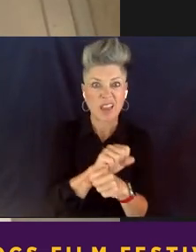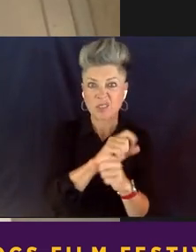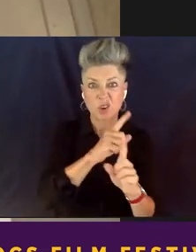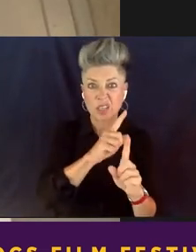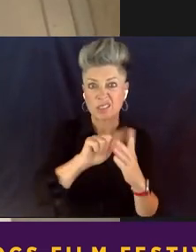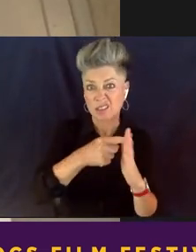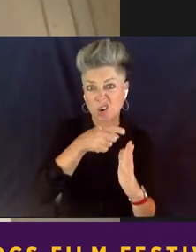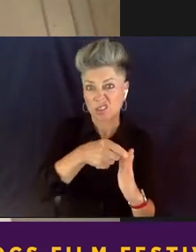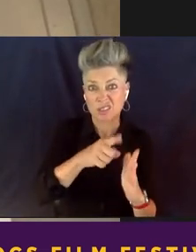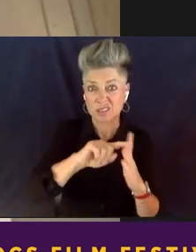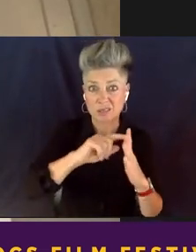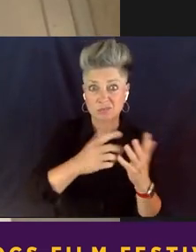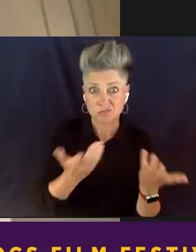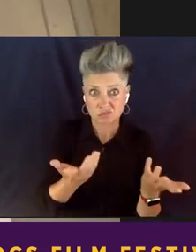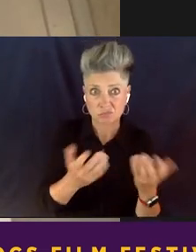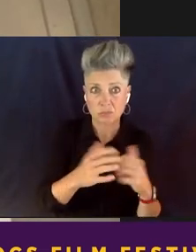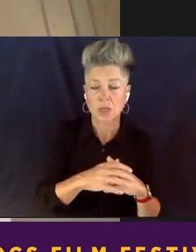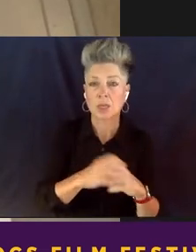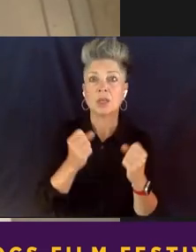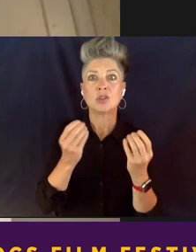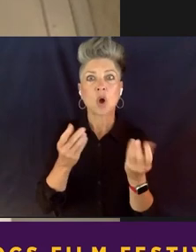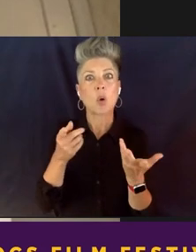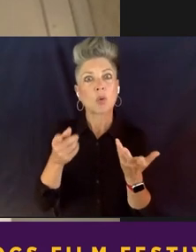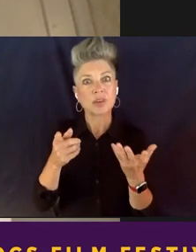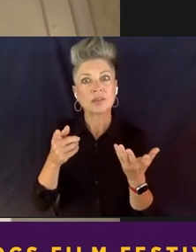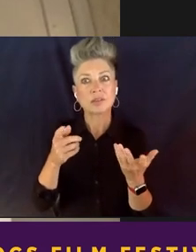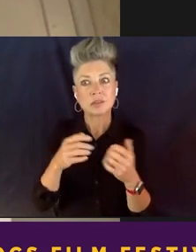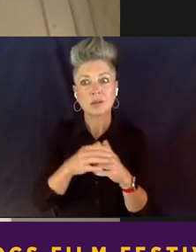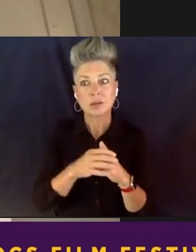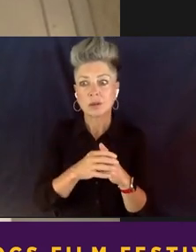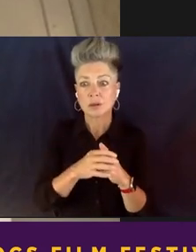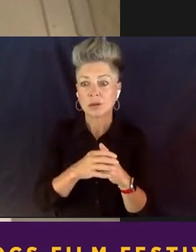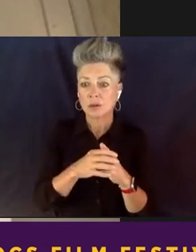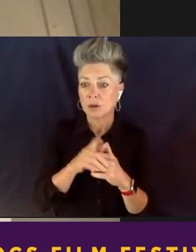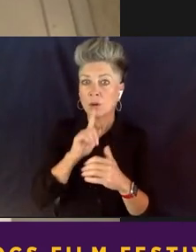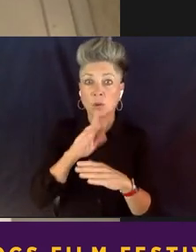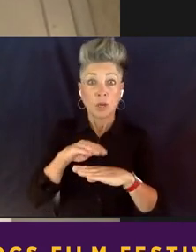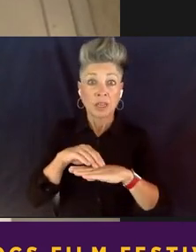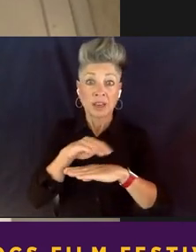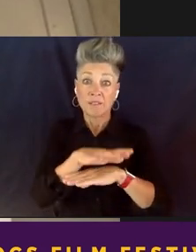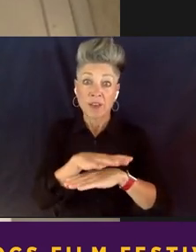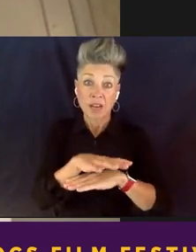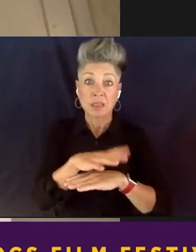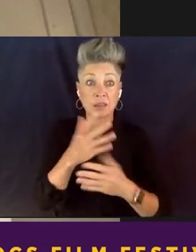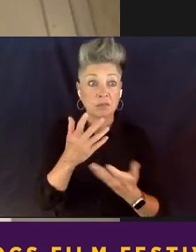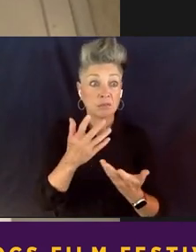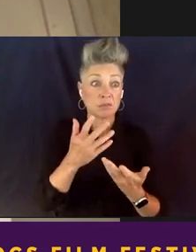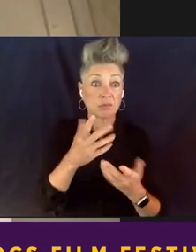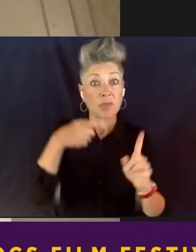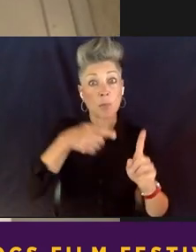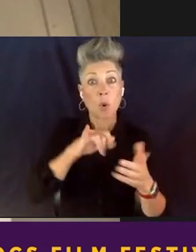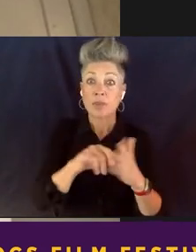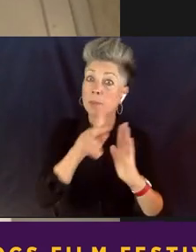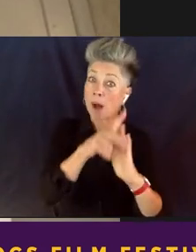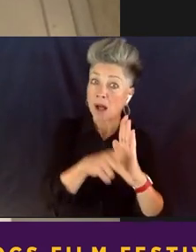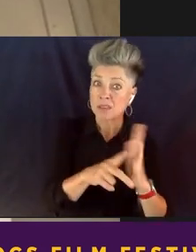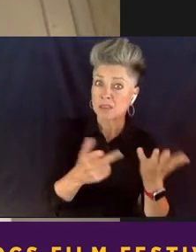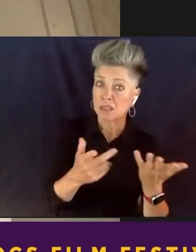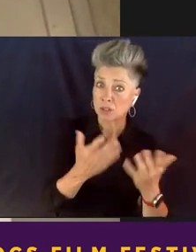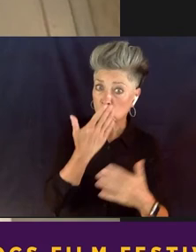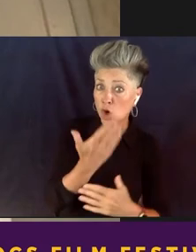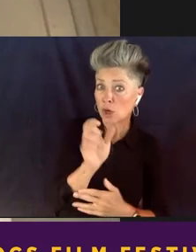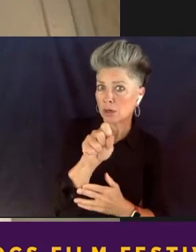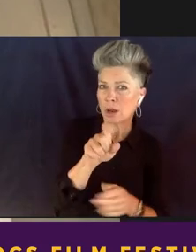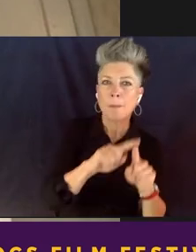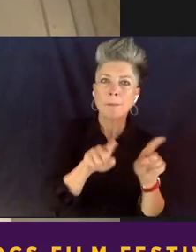is like kind of fueled the fact that, you know, okay, policies are good, but what can we do as